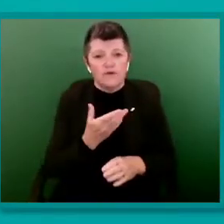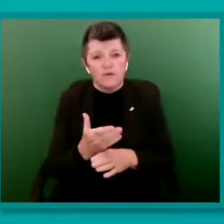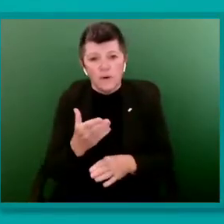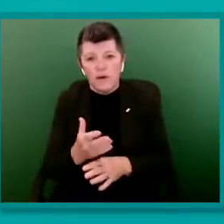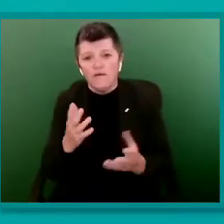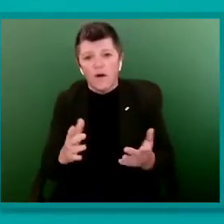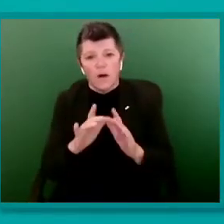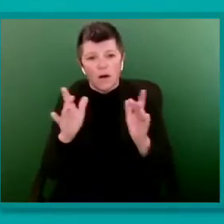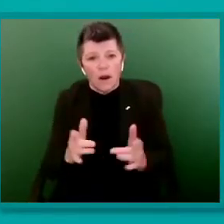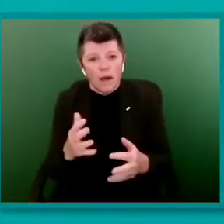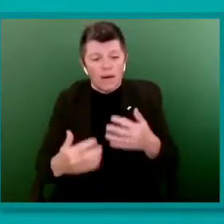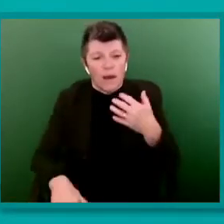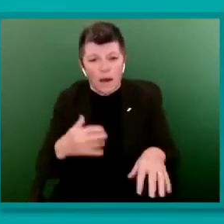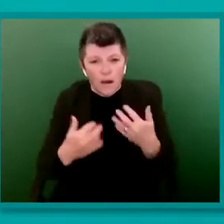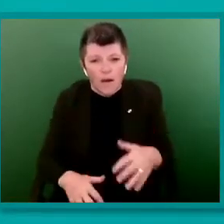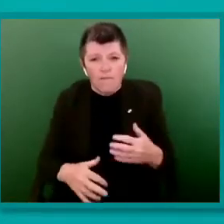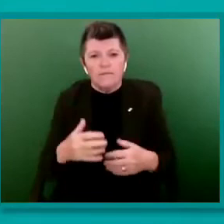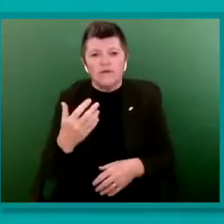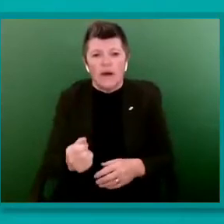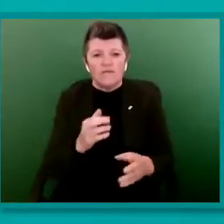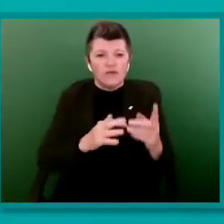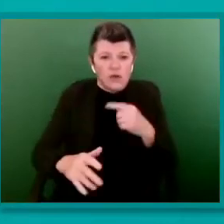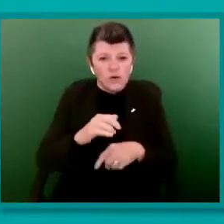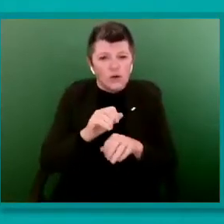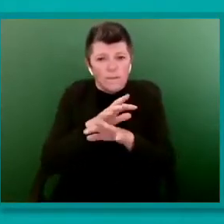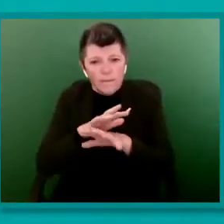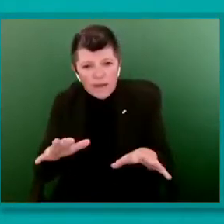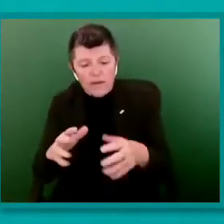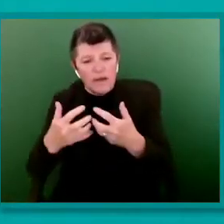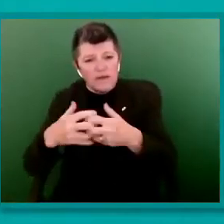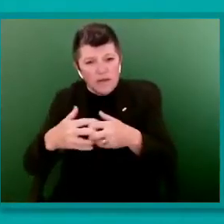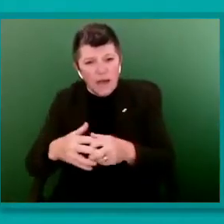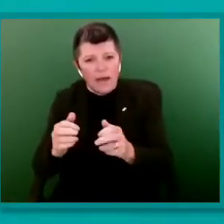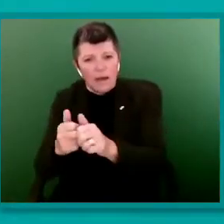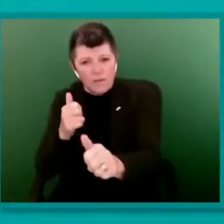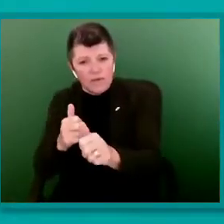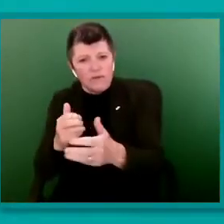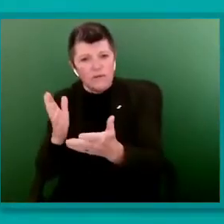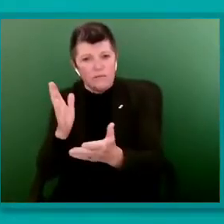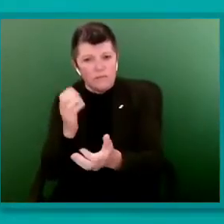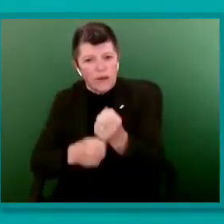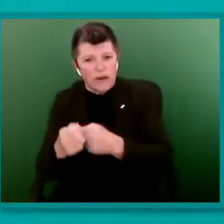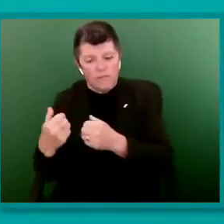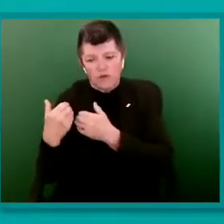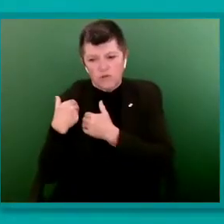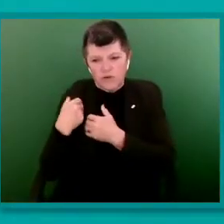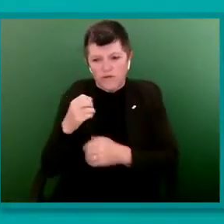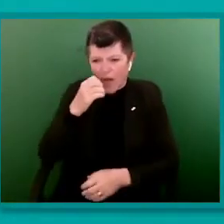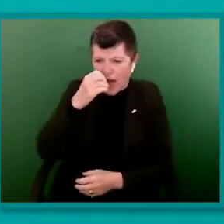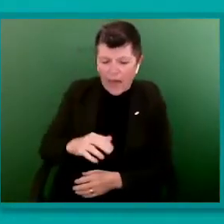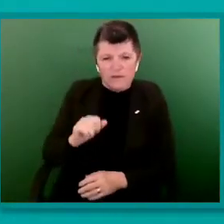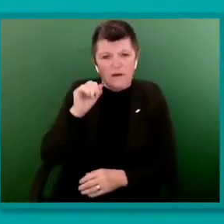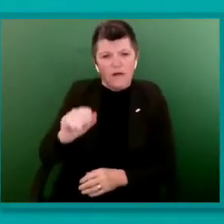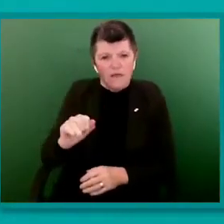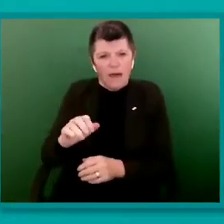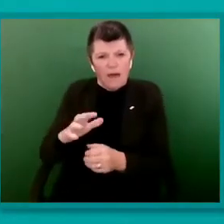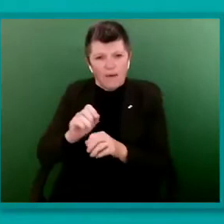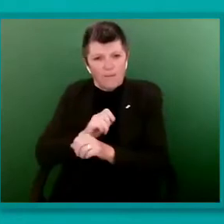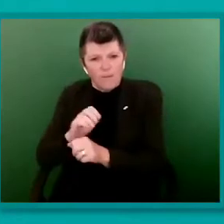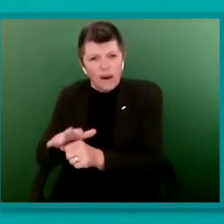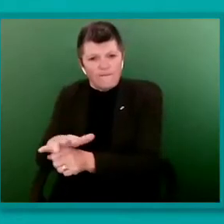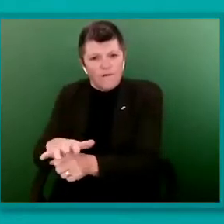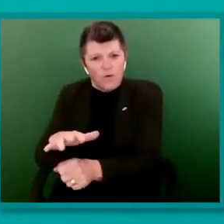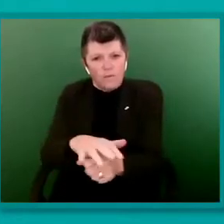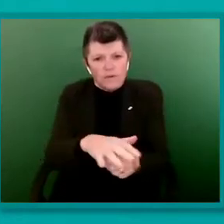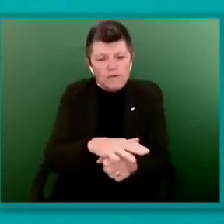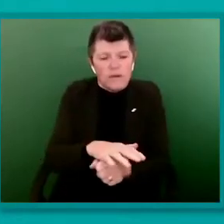social media and tech companies accountable for hate on their platforms. But I'm most proud of the work that's being done to ensure our curriculum is